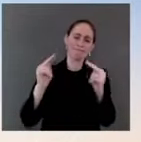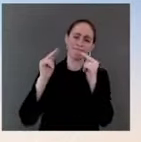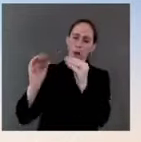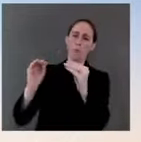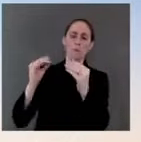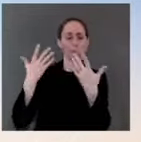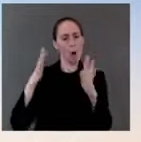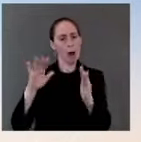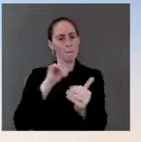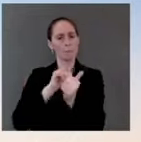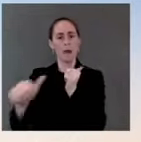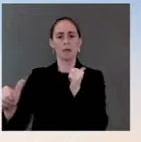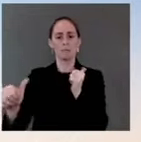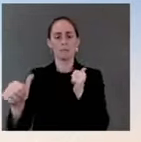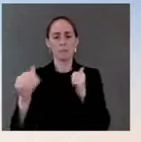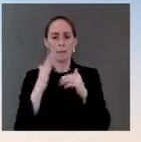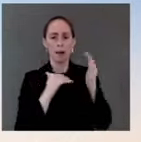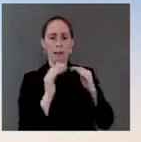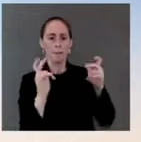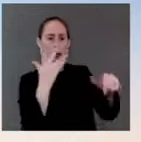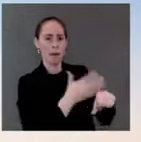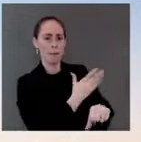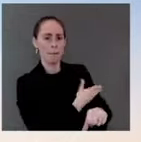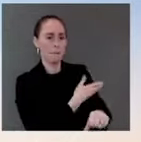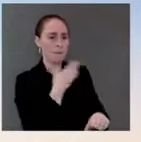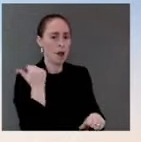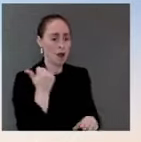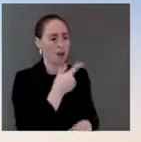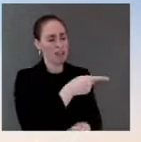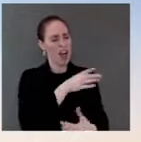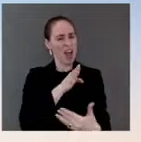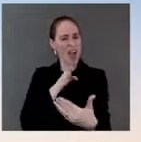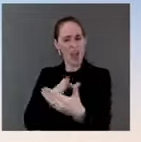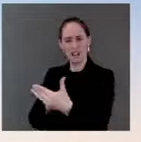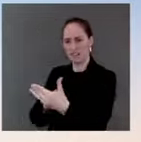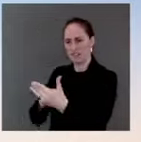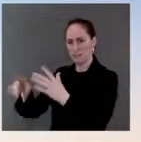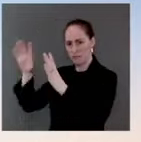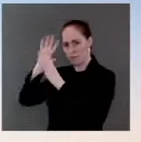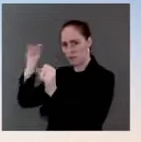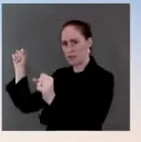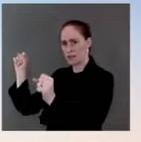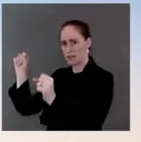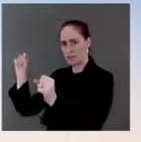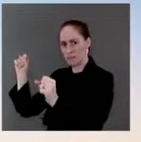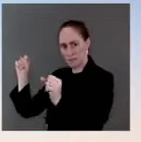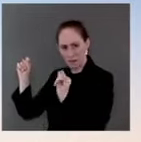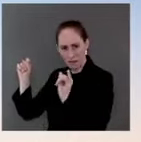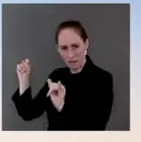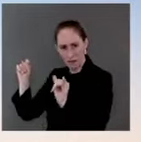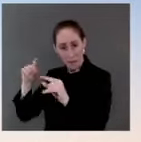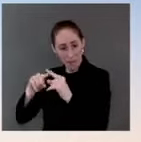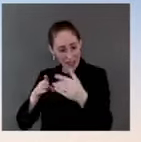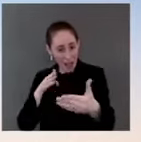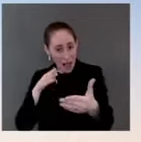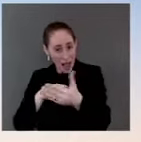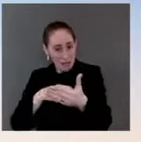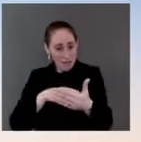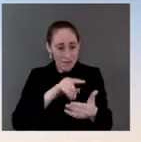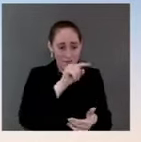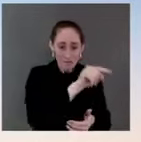costs. They were voting against lowering costs for childcare, lowering costs for elder care, lowering costs for healthcare. And I think the,